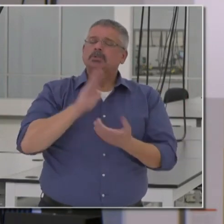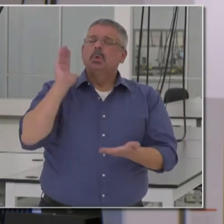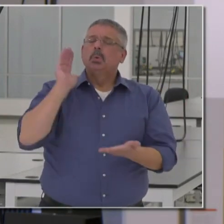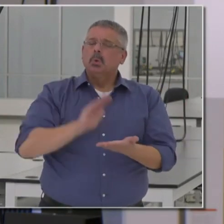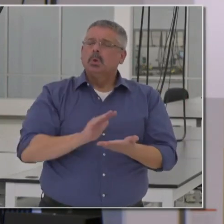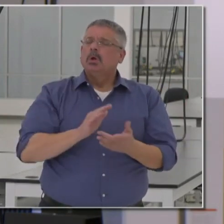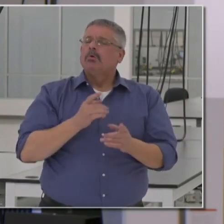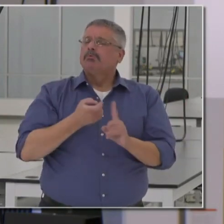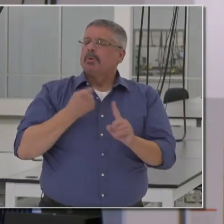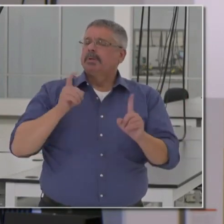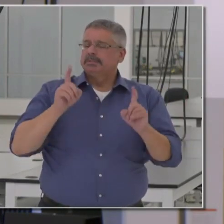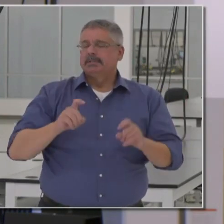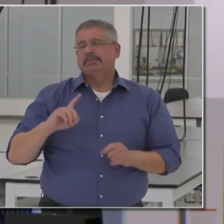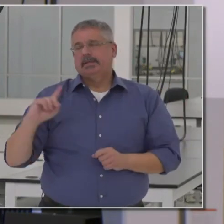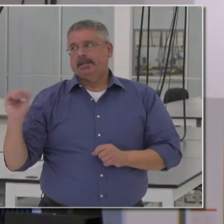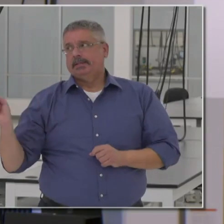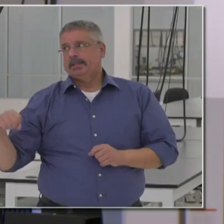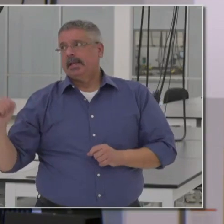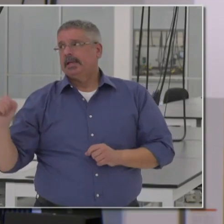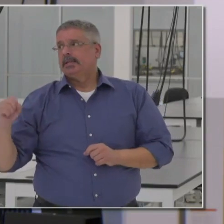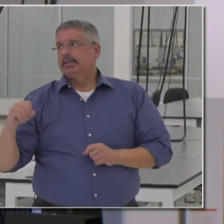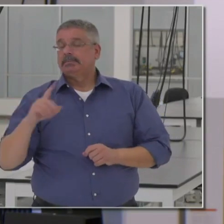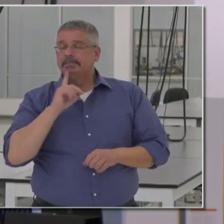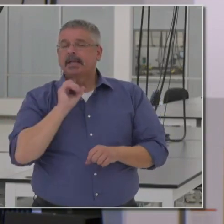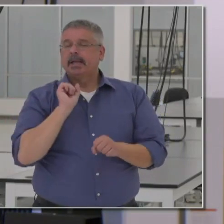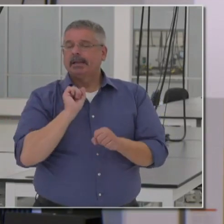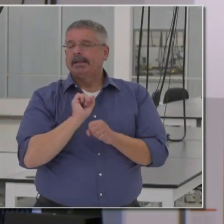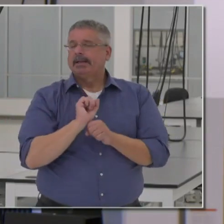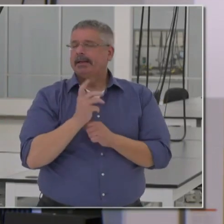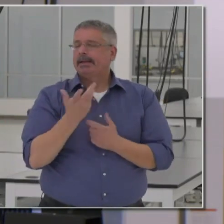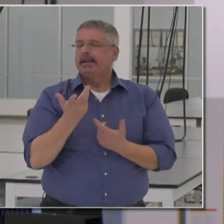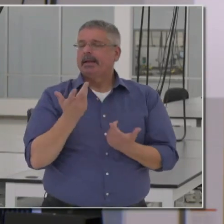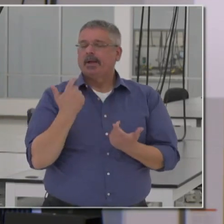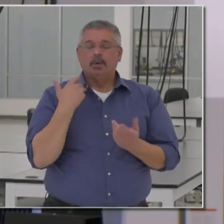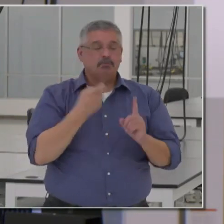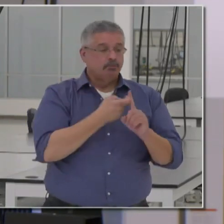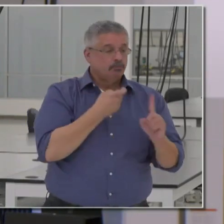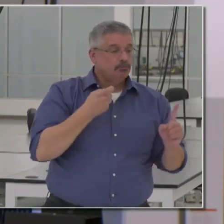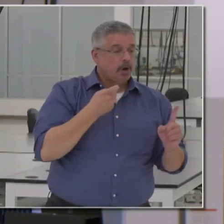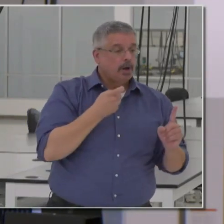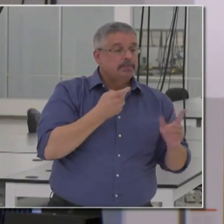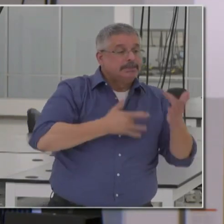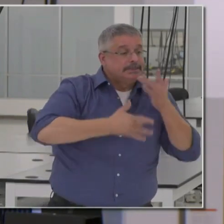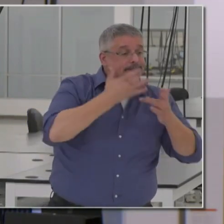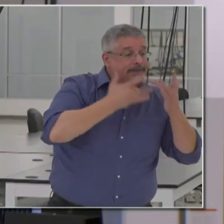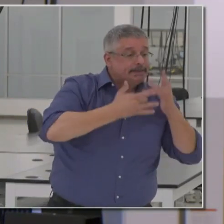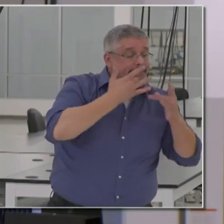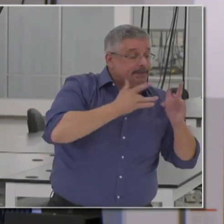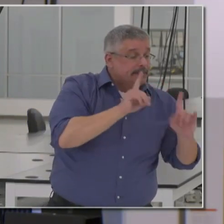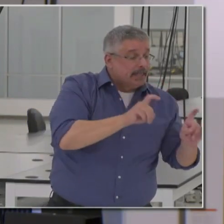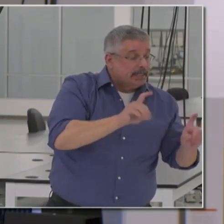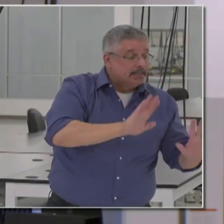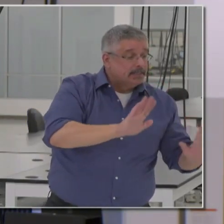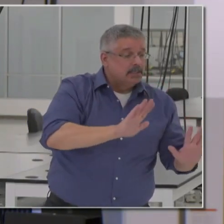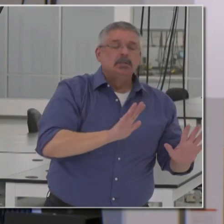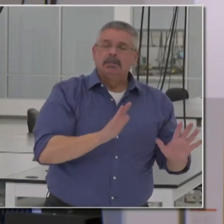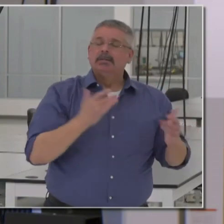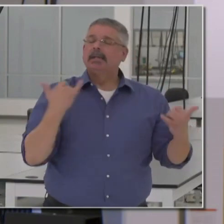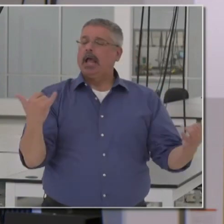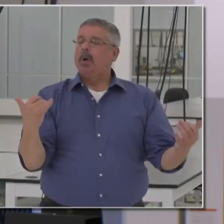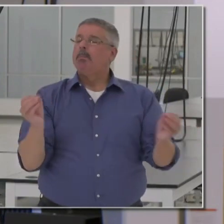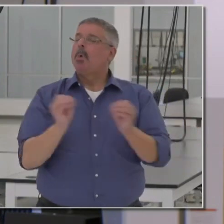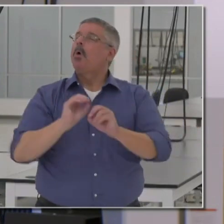around testing? And the answer is yes. By definition, we move from a scarcity mindset to one of more